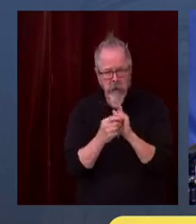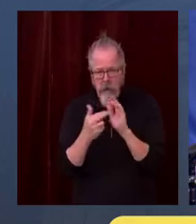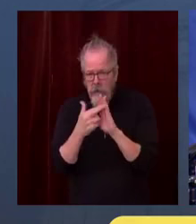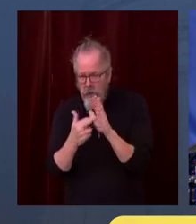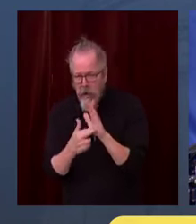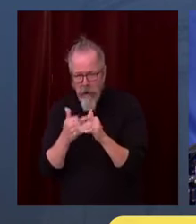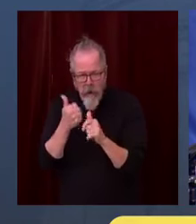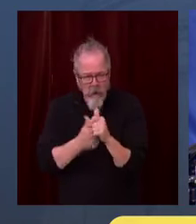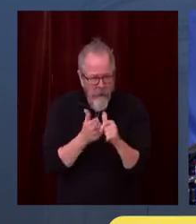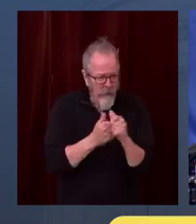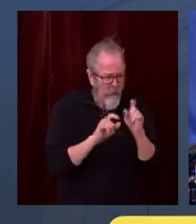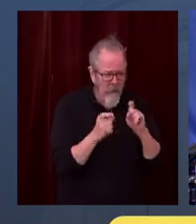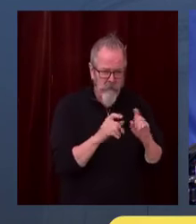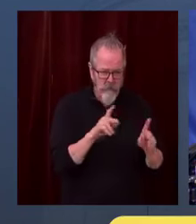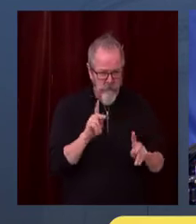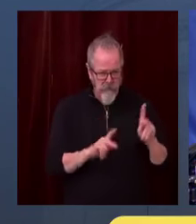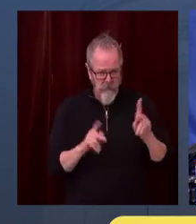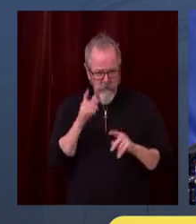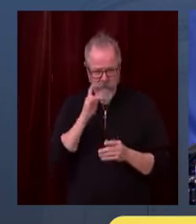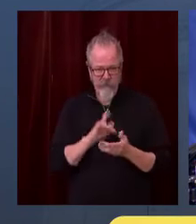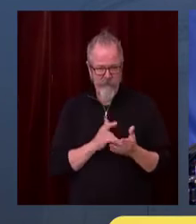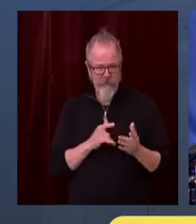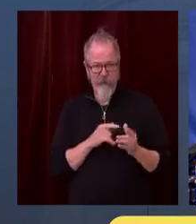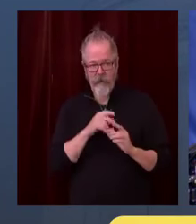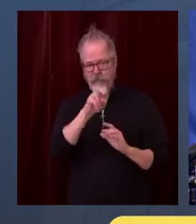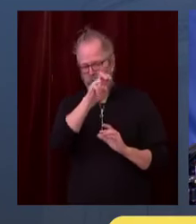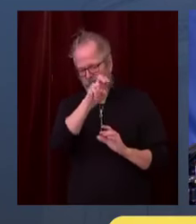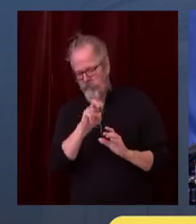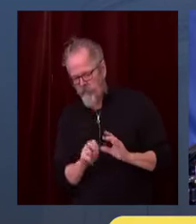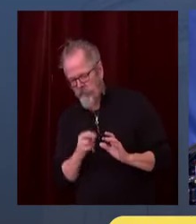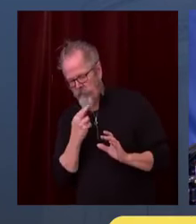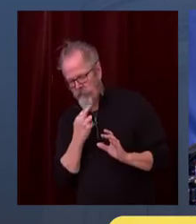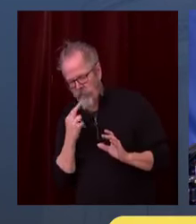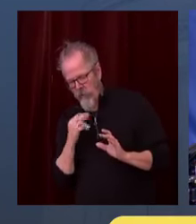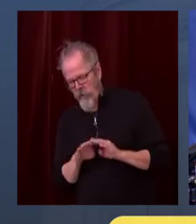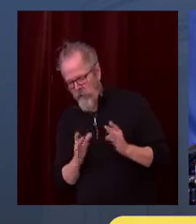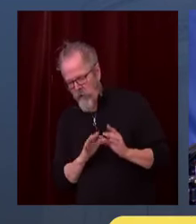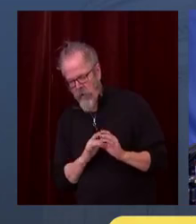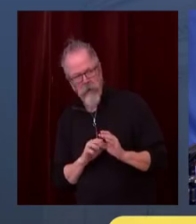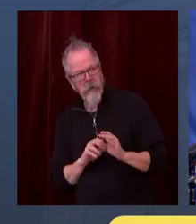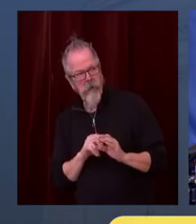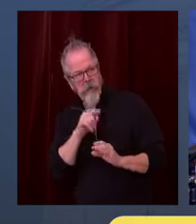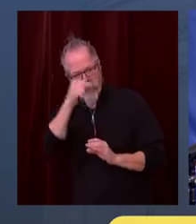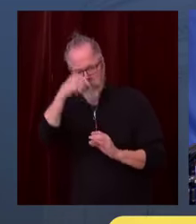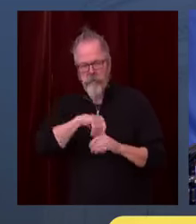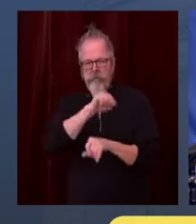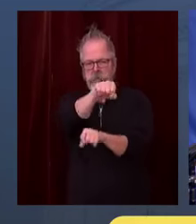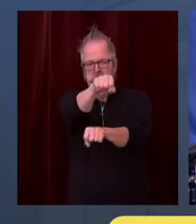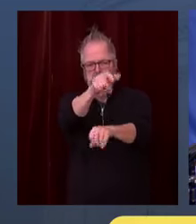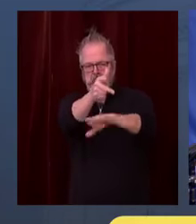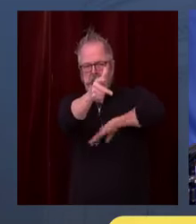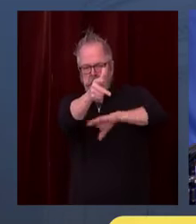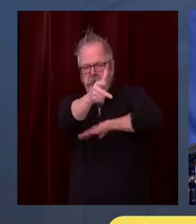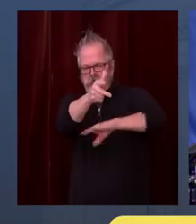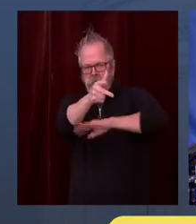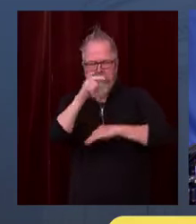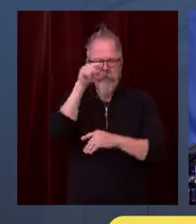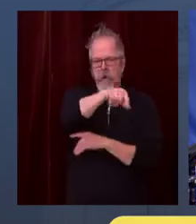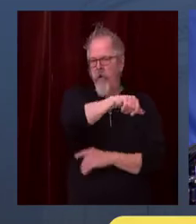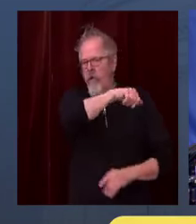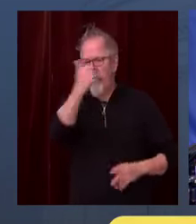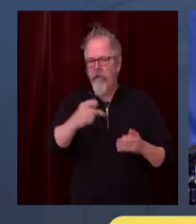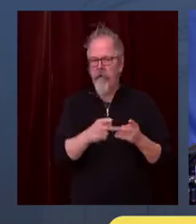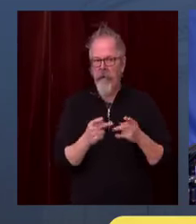in a jigsaw puzzle way this state, given how broad-based this infection is. And as the, could you put that chart up again of the country?